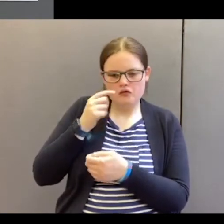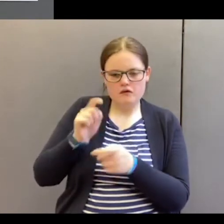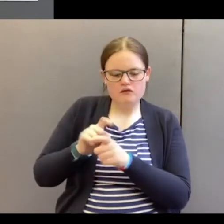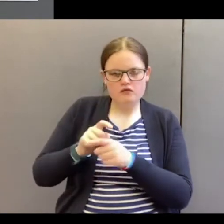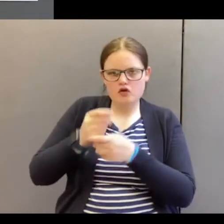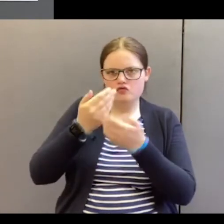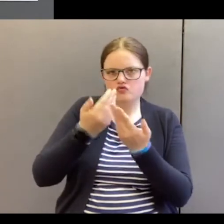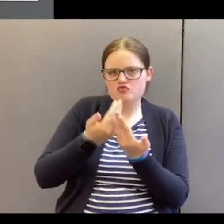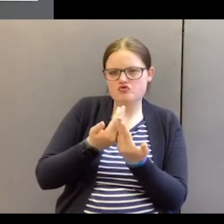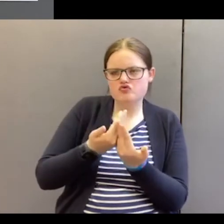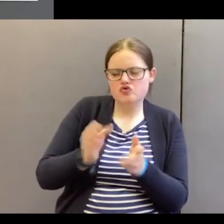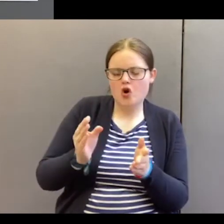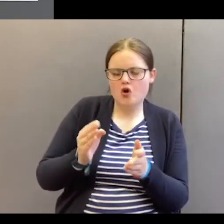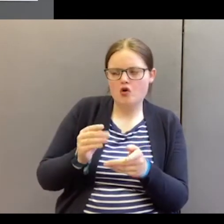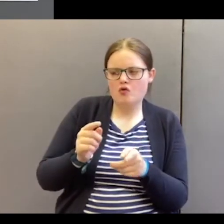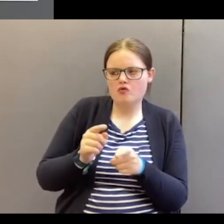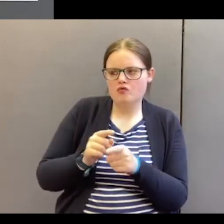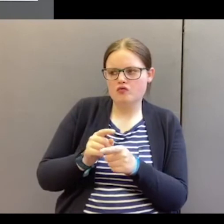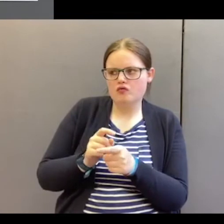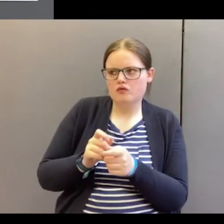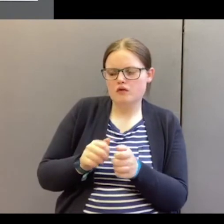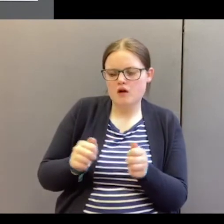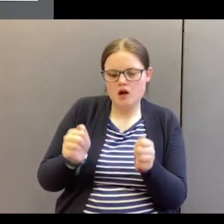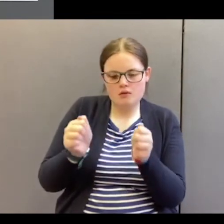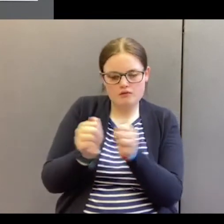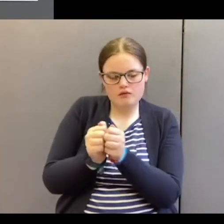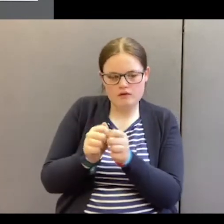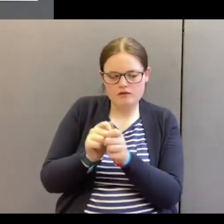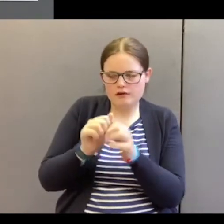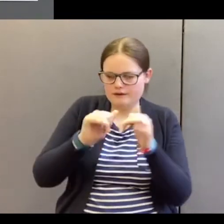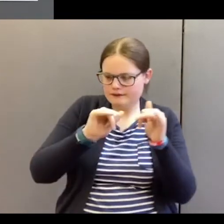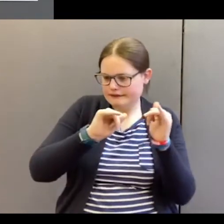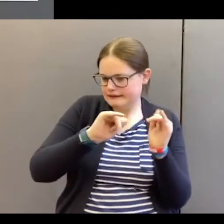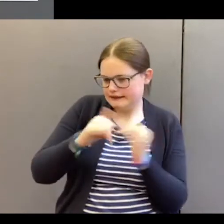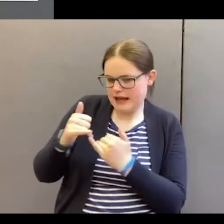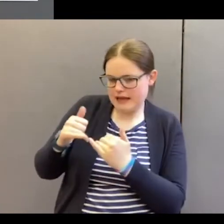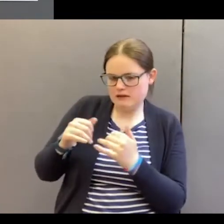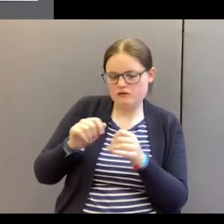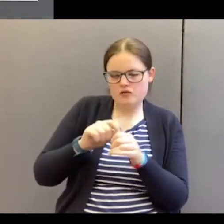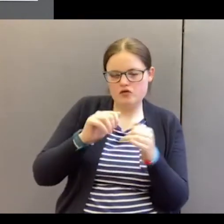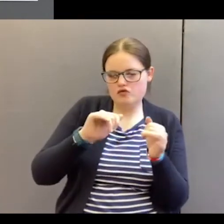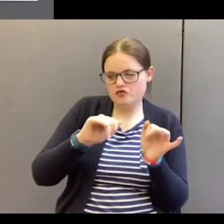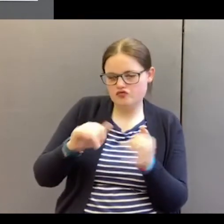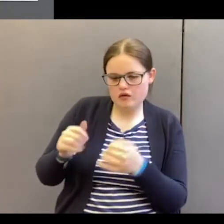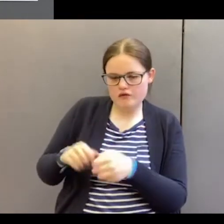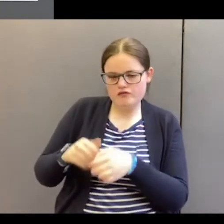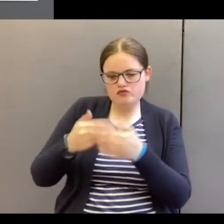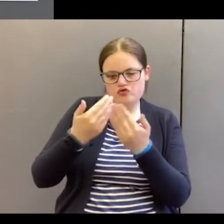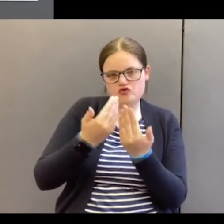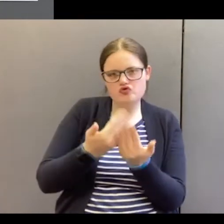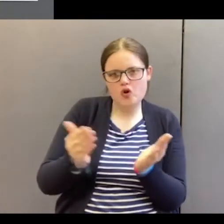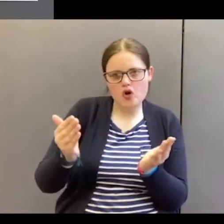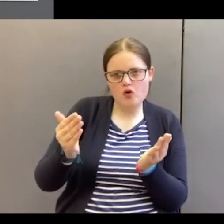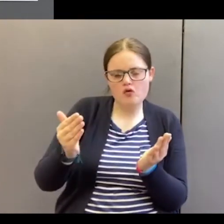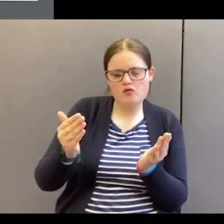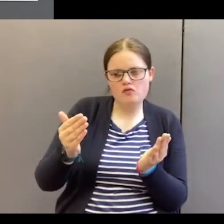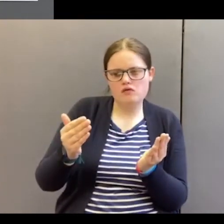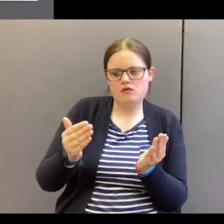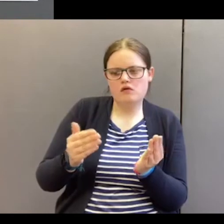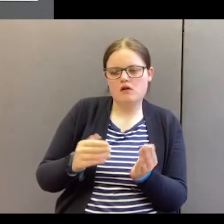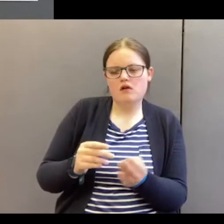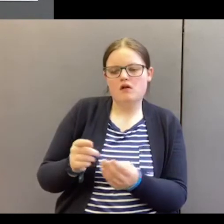that you may approve, that you may test and trial and demonstrate what